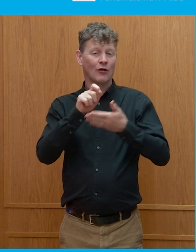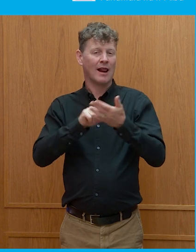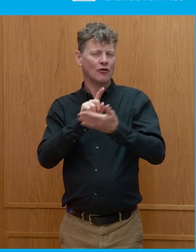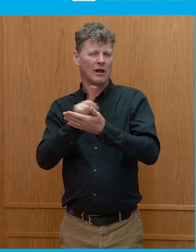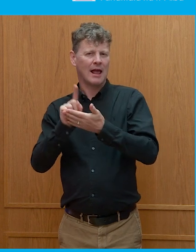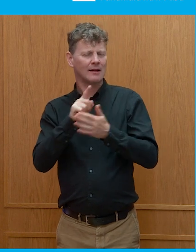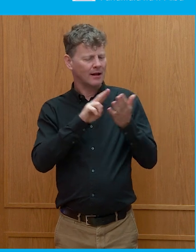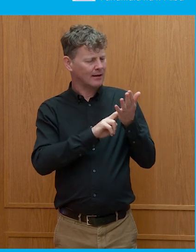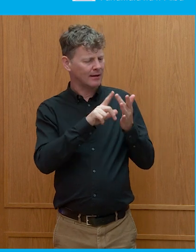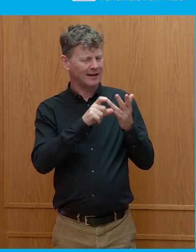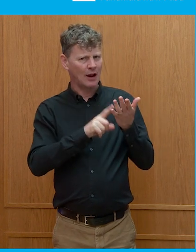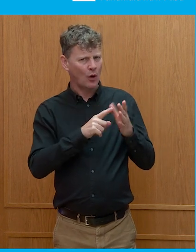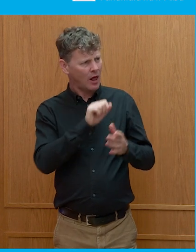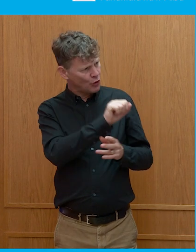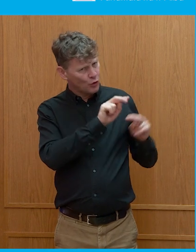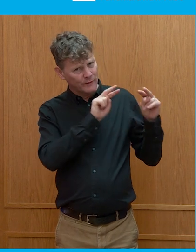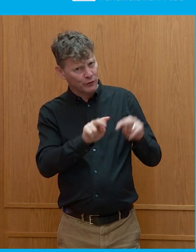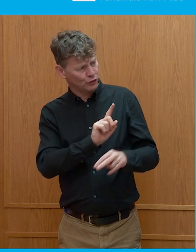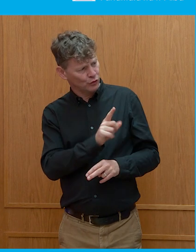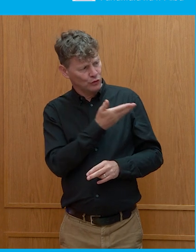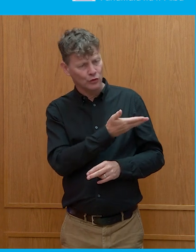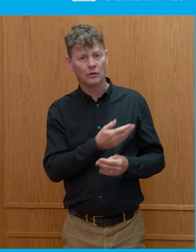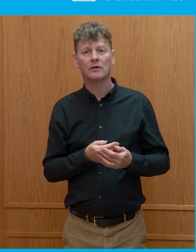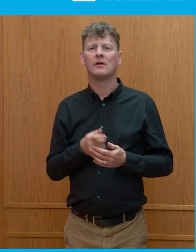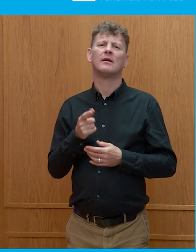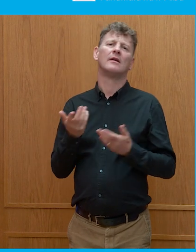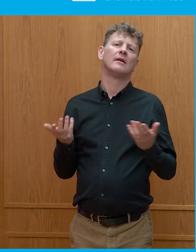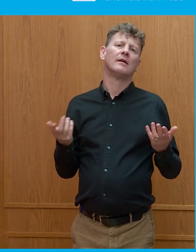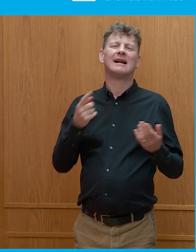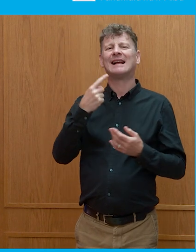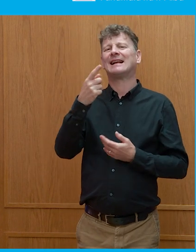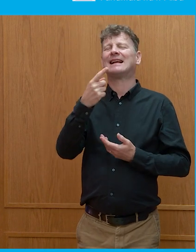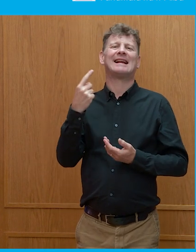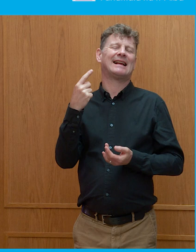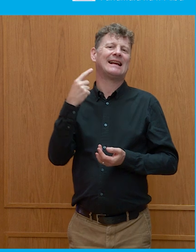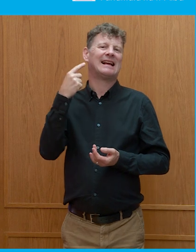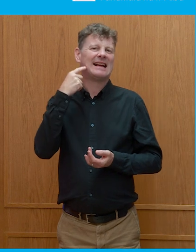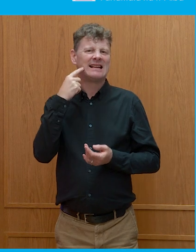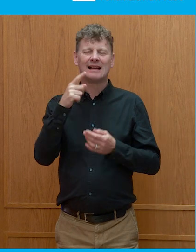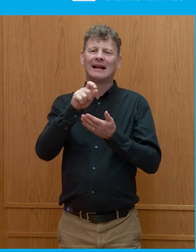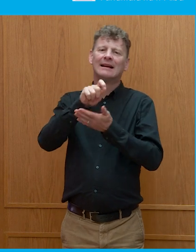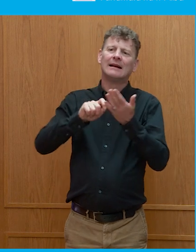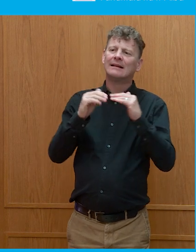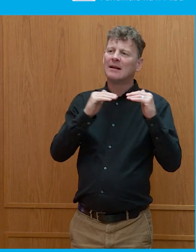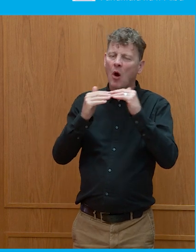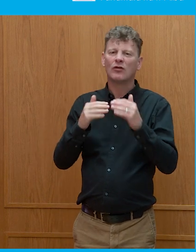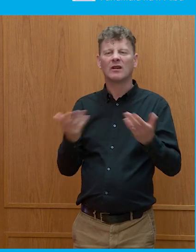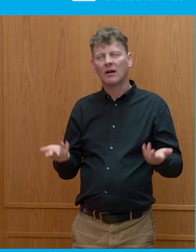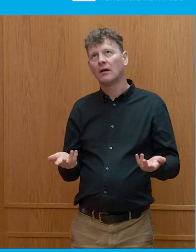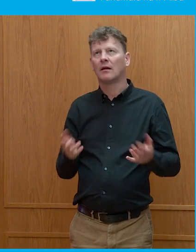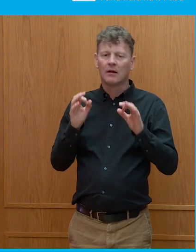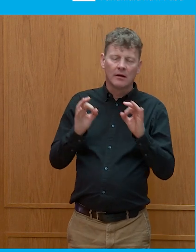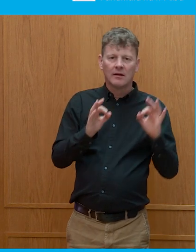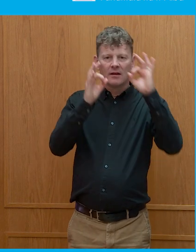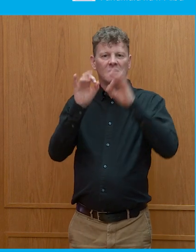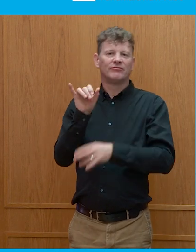what's your view? Yeah, I mean, it's easy to be cynical about democracy and elections, and we quite often are,